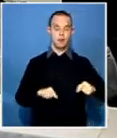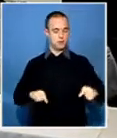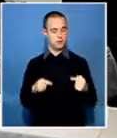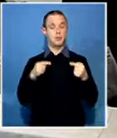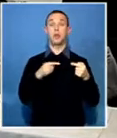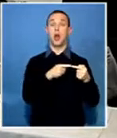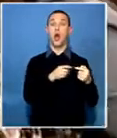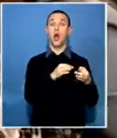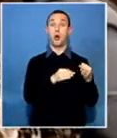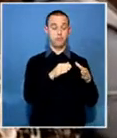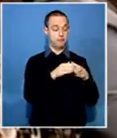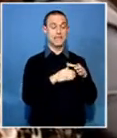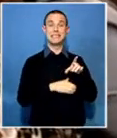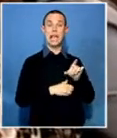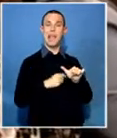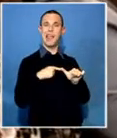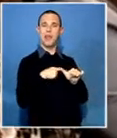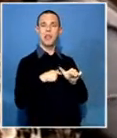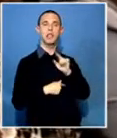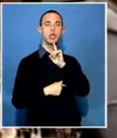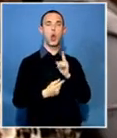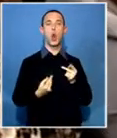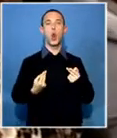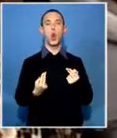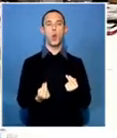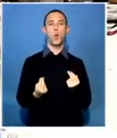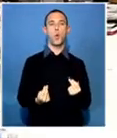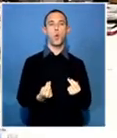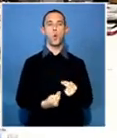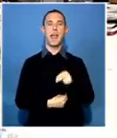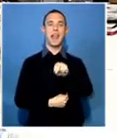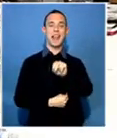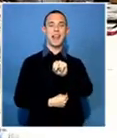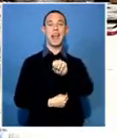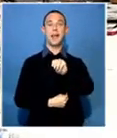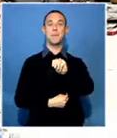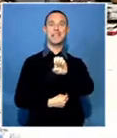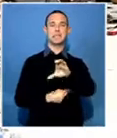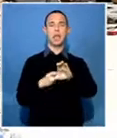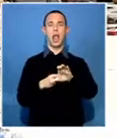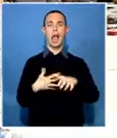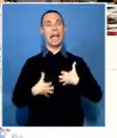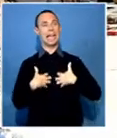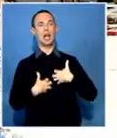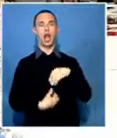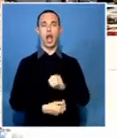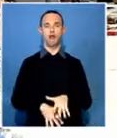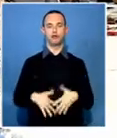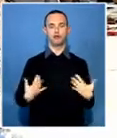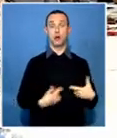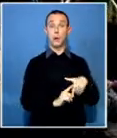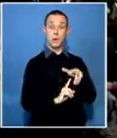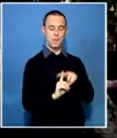Cape, the DA, says the new executive does not ignite any excitement. The provincial DA leader,